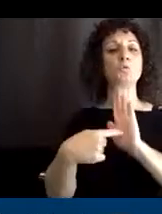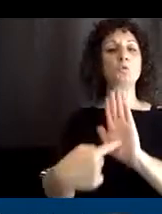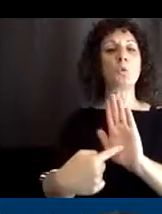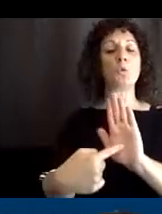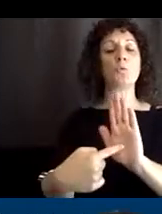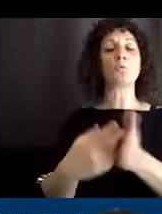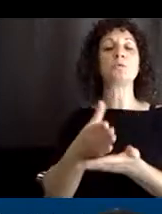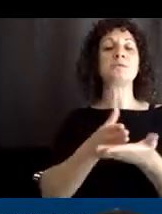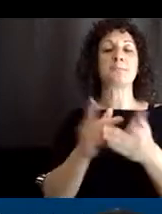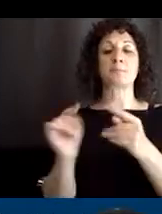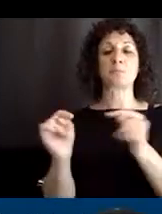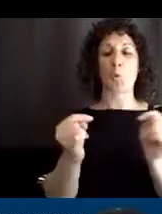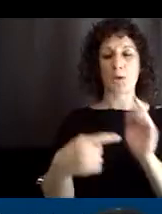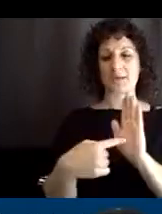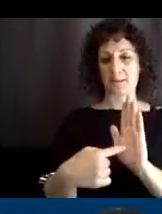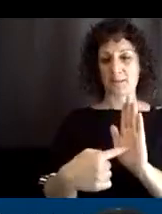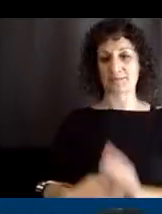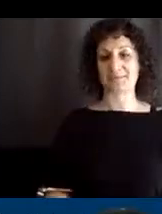toys.